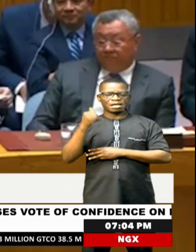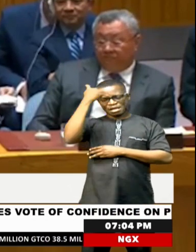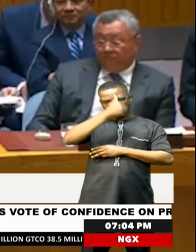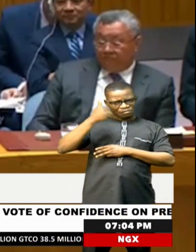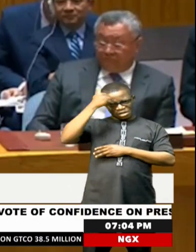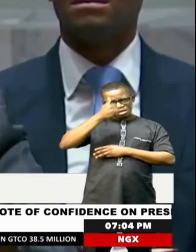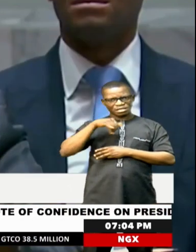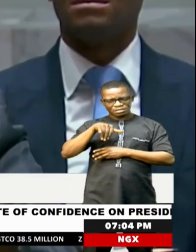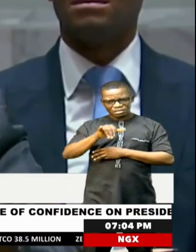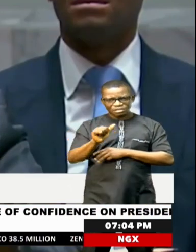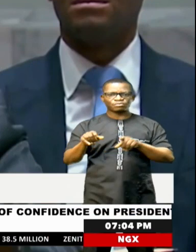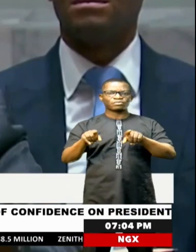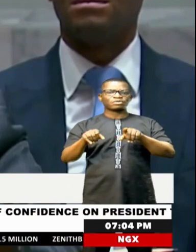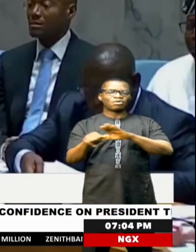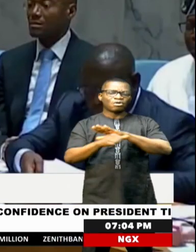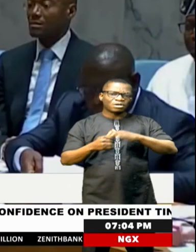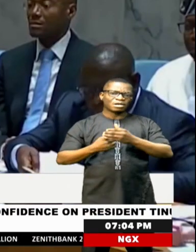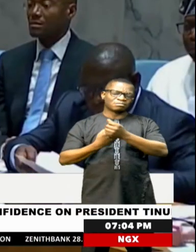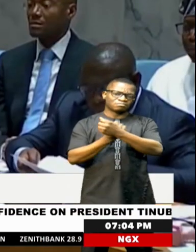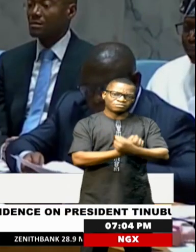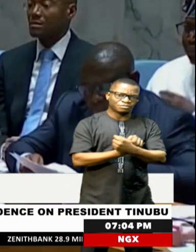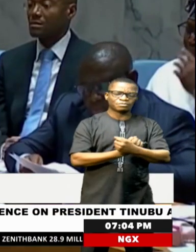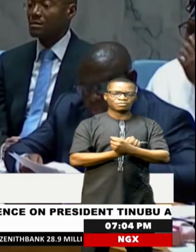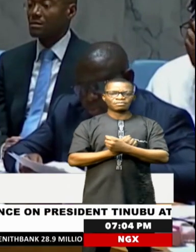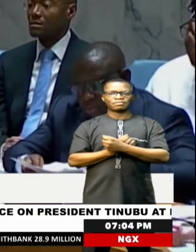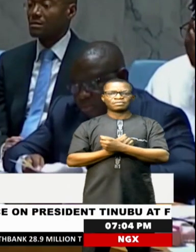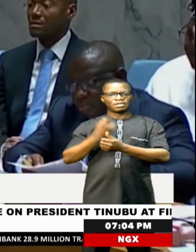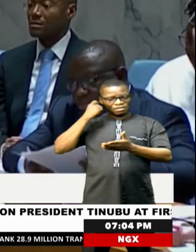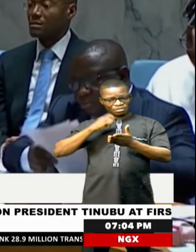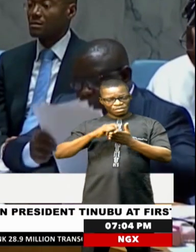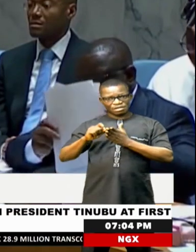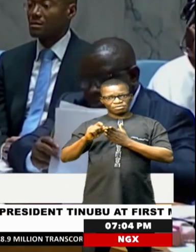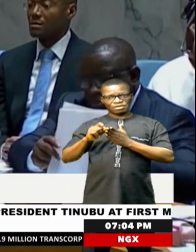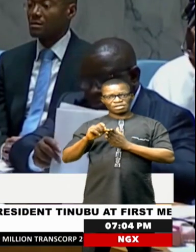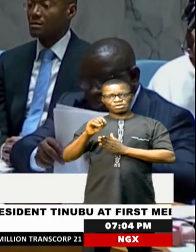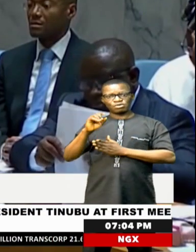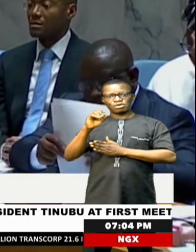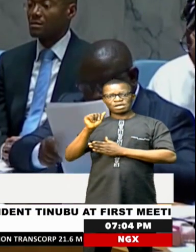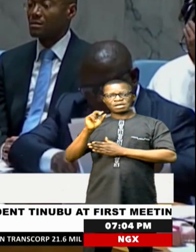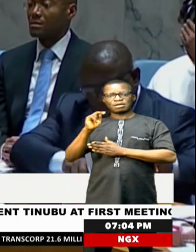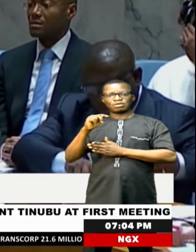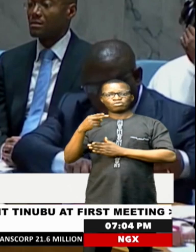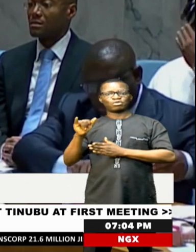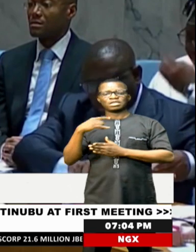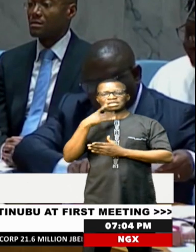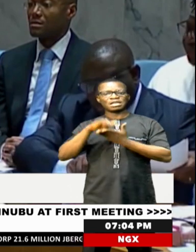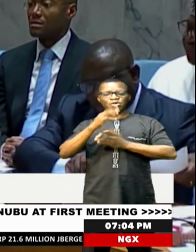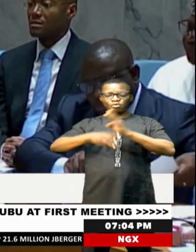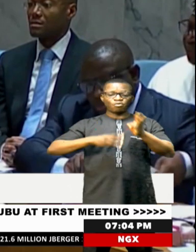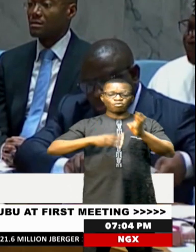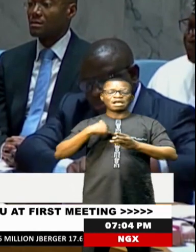under colonial rule, prompting Guterres to say the world has changed since 1945. However,